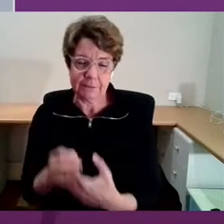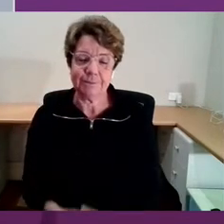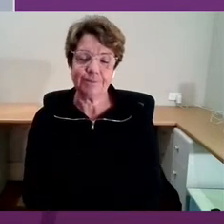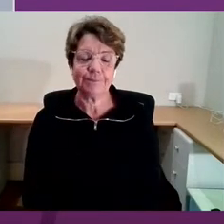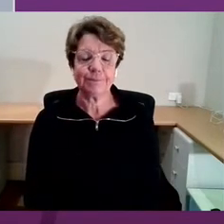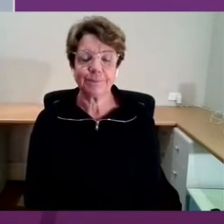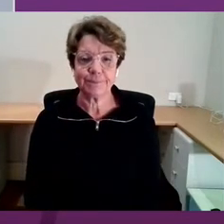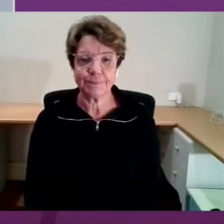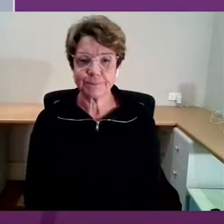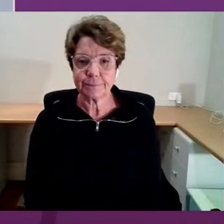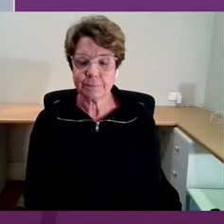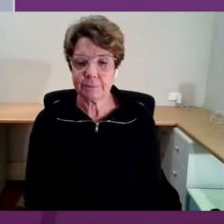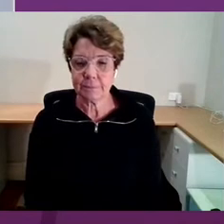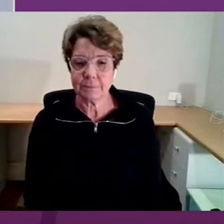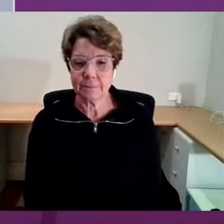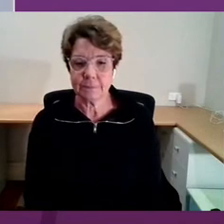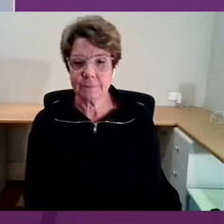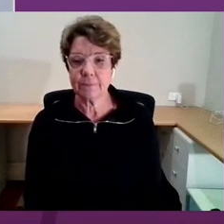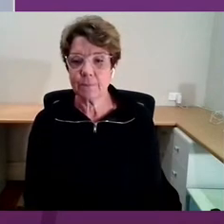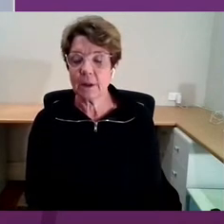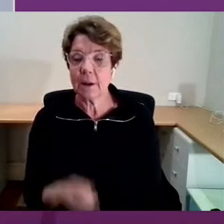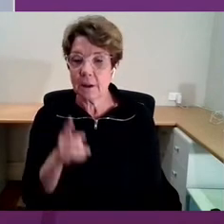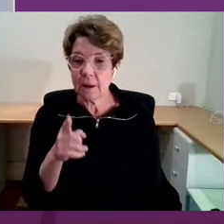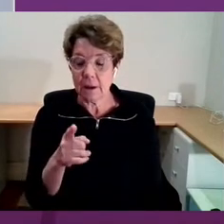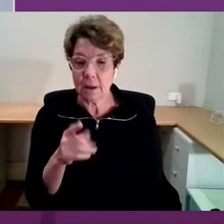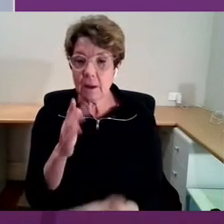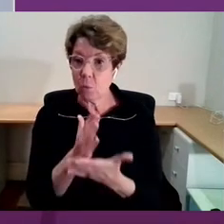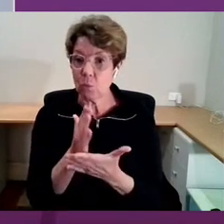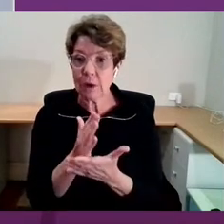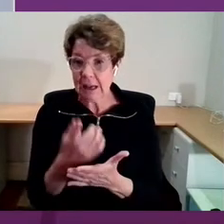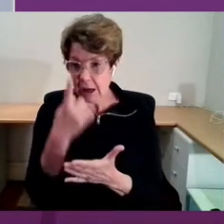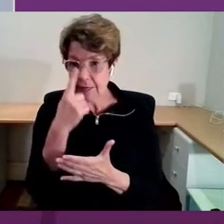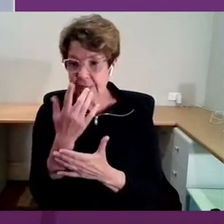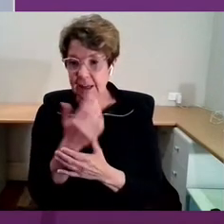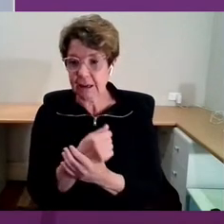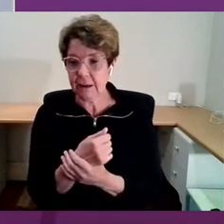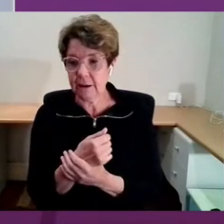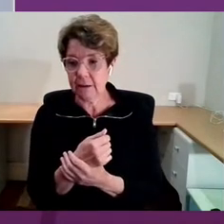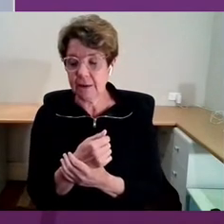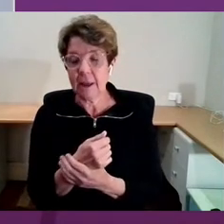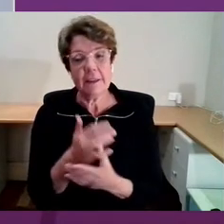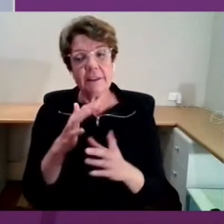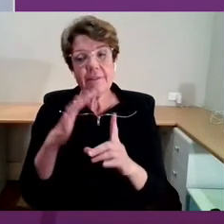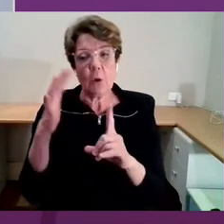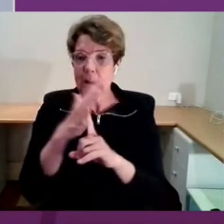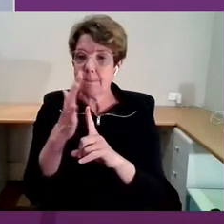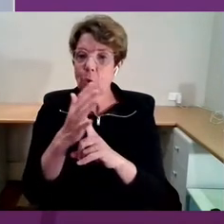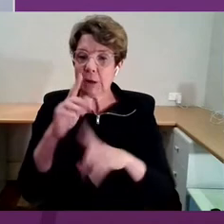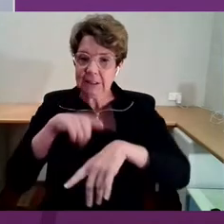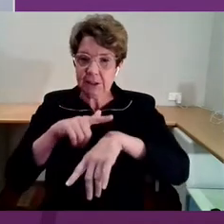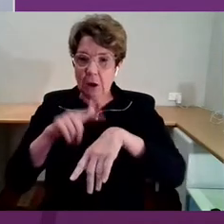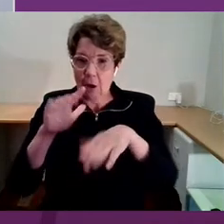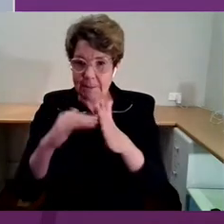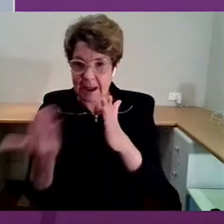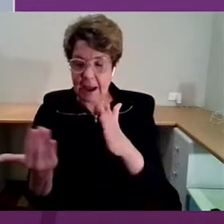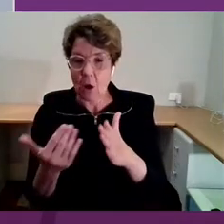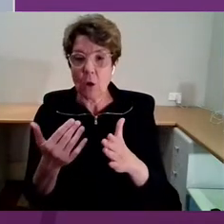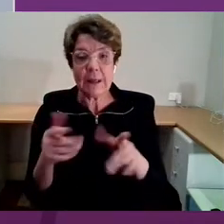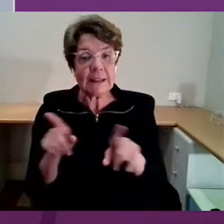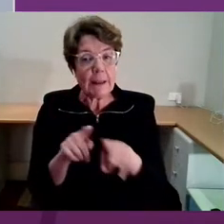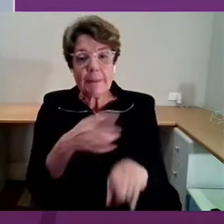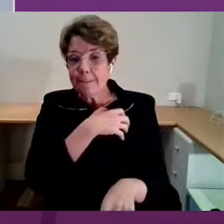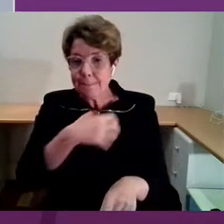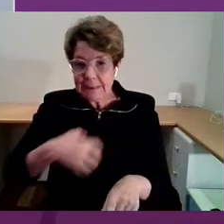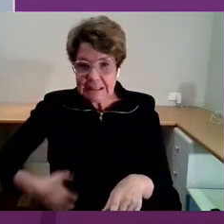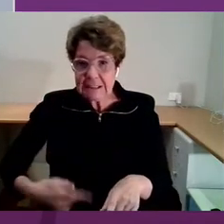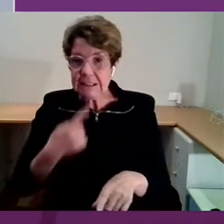So, again, like this is, we are at, I think, a really important point where, as the Minister said, as Christine has